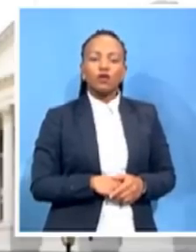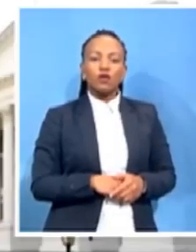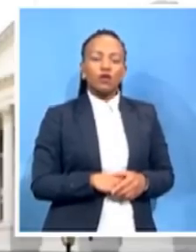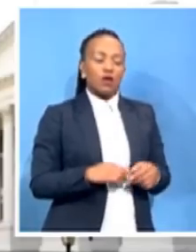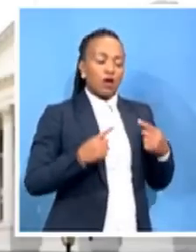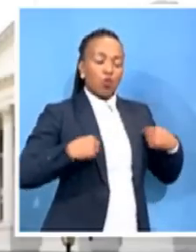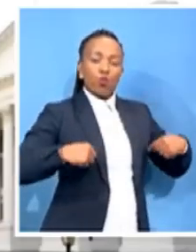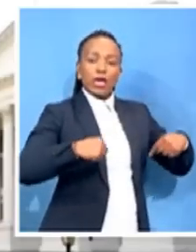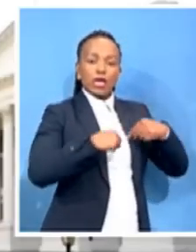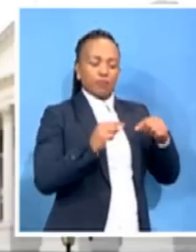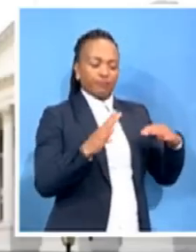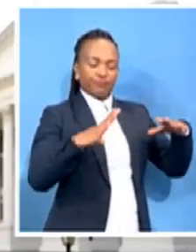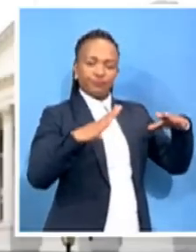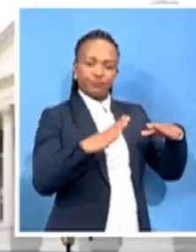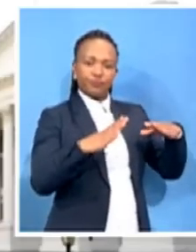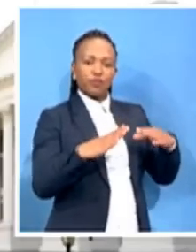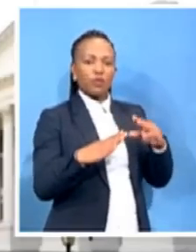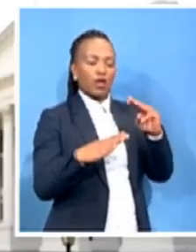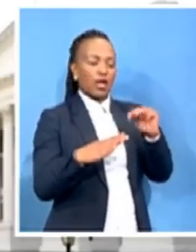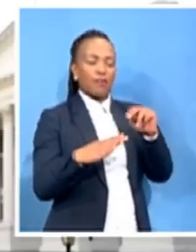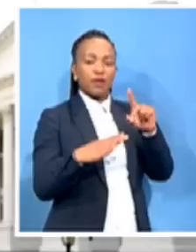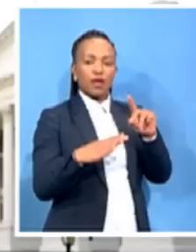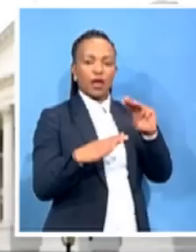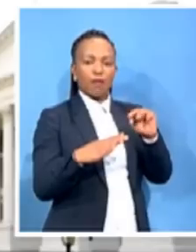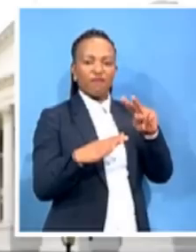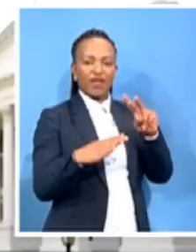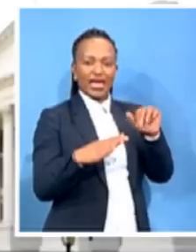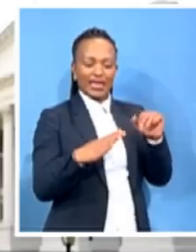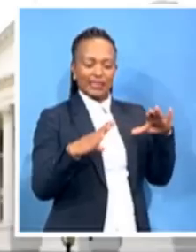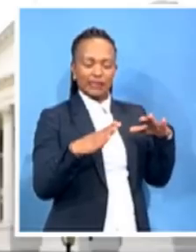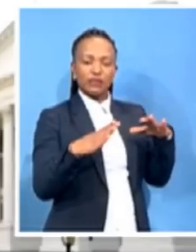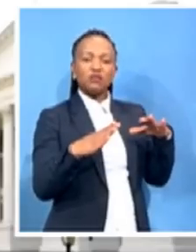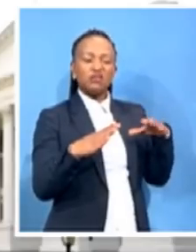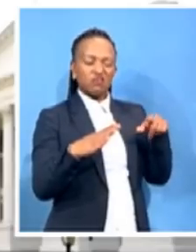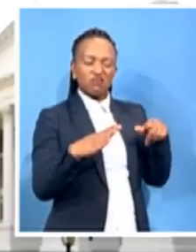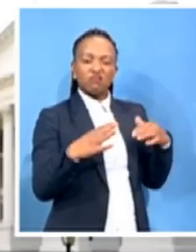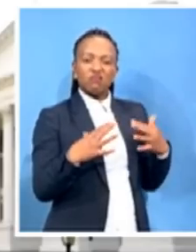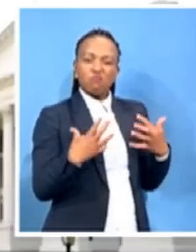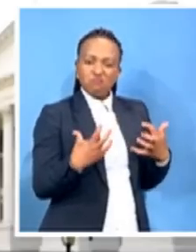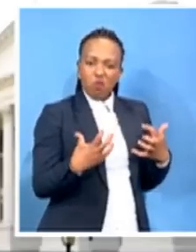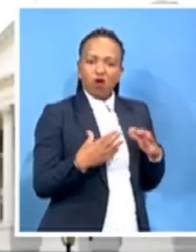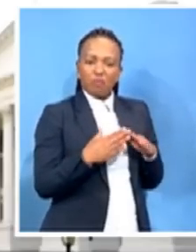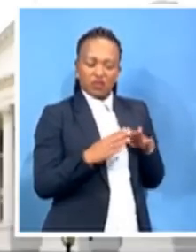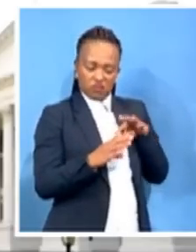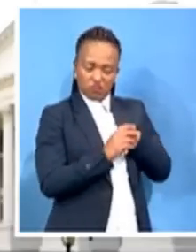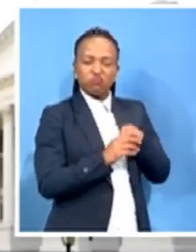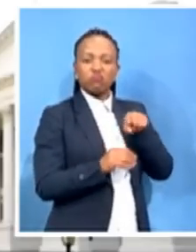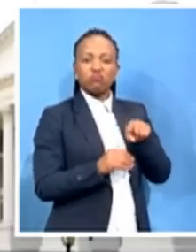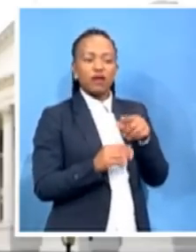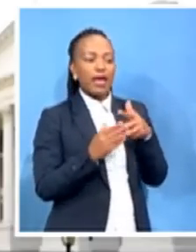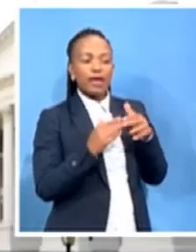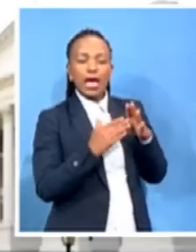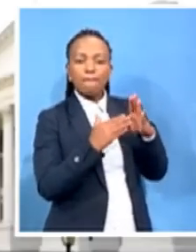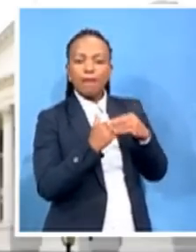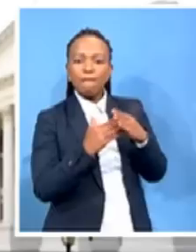But anyone who is a member of MKMVA found to be involved in corruption, we are not going